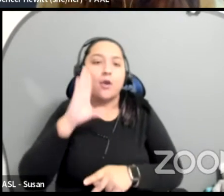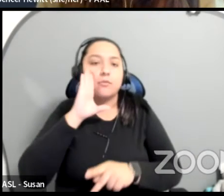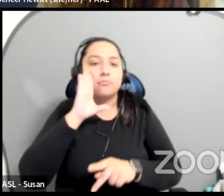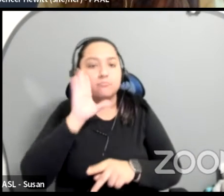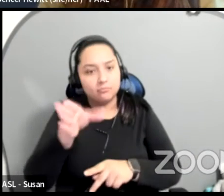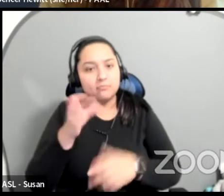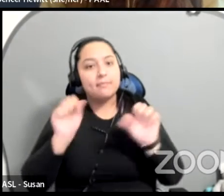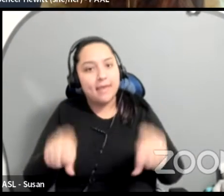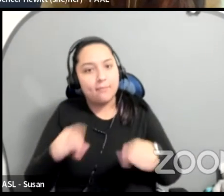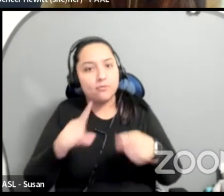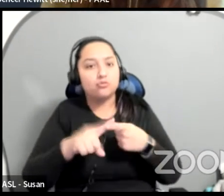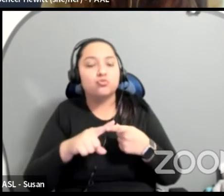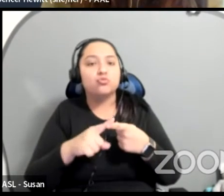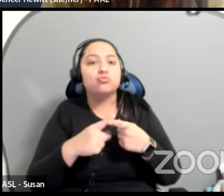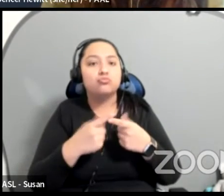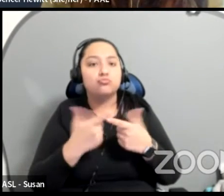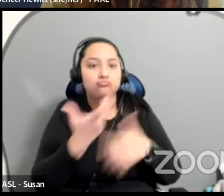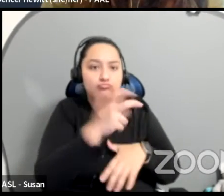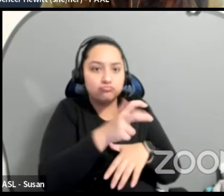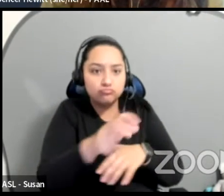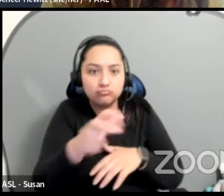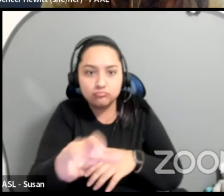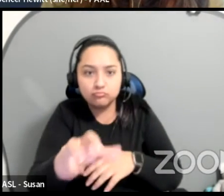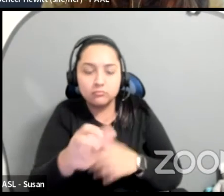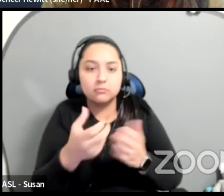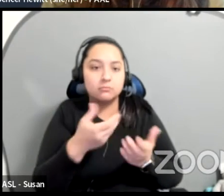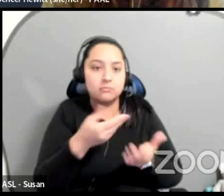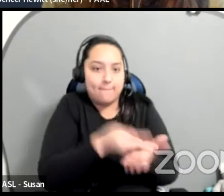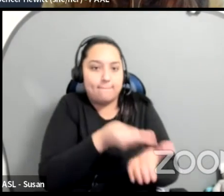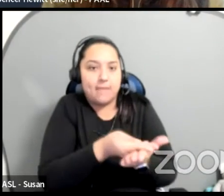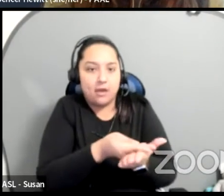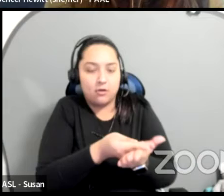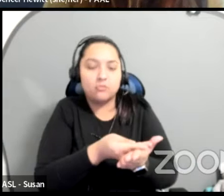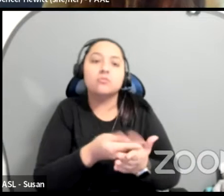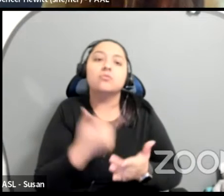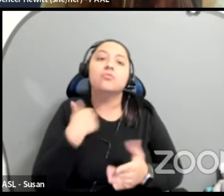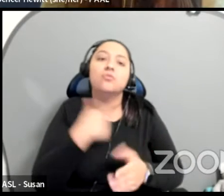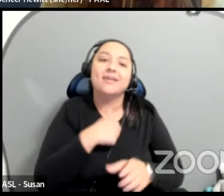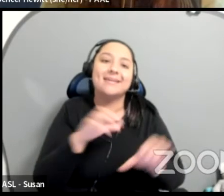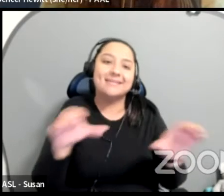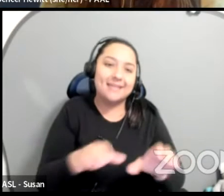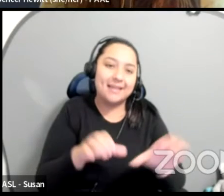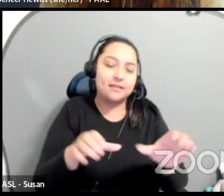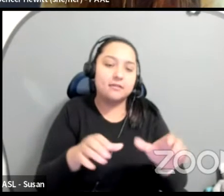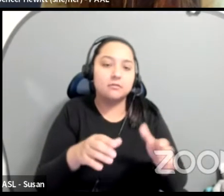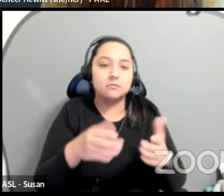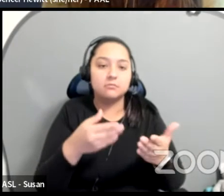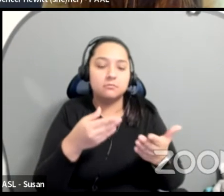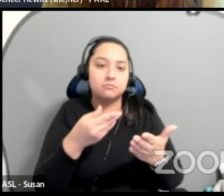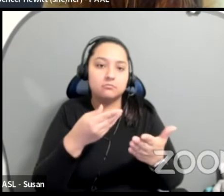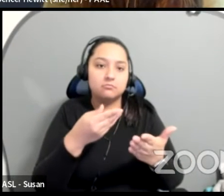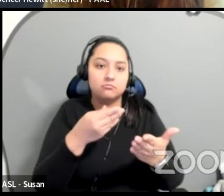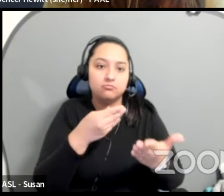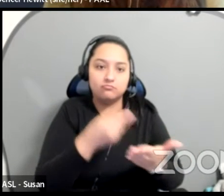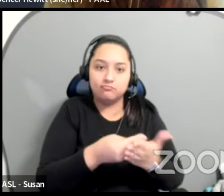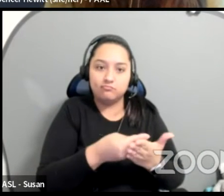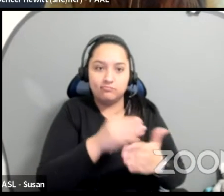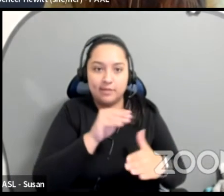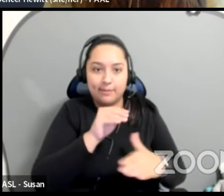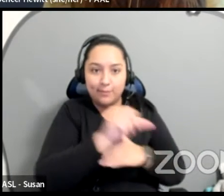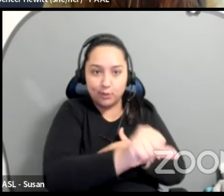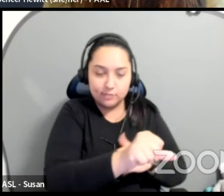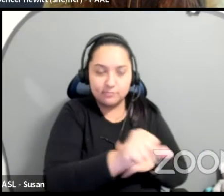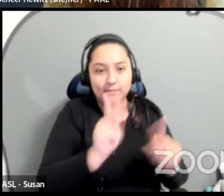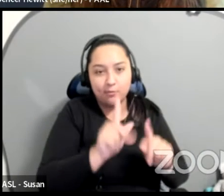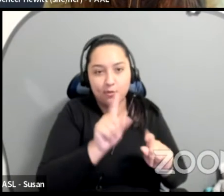We did reimbursement. So people had to give us the receipts and all of that stuff. I'm happy to talk to people about that. Cause I do, I want to acknowledge